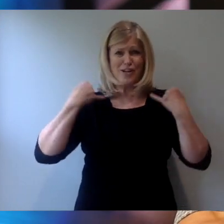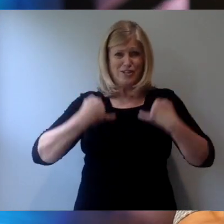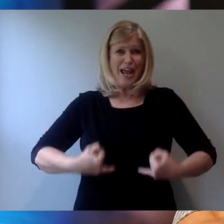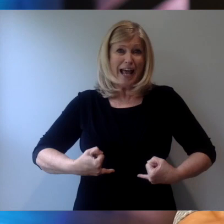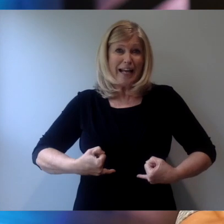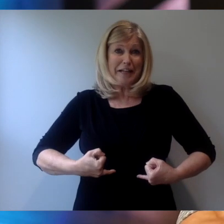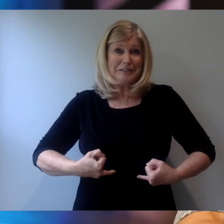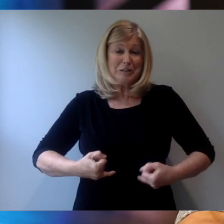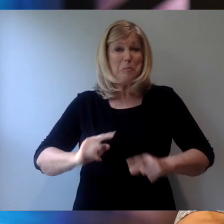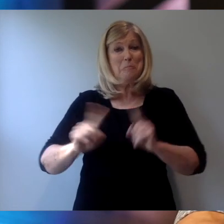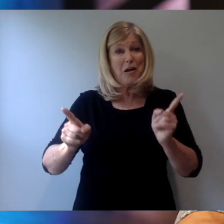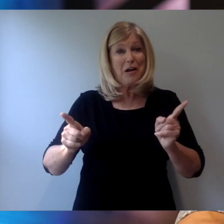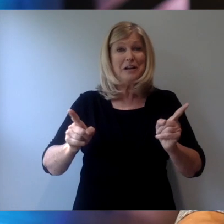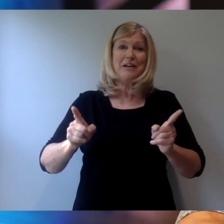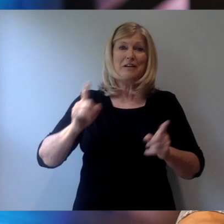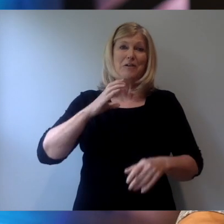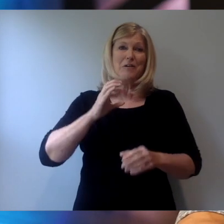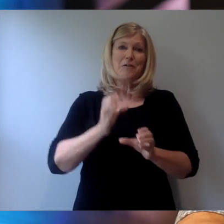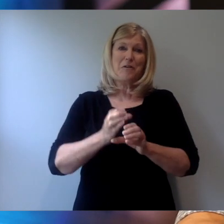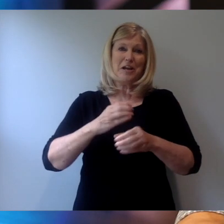But He created desire. Here.